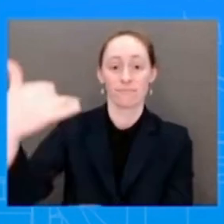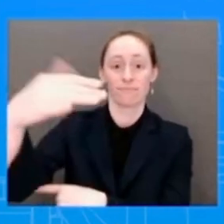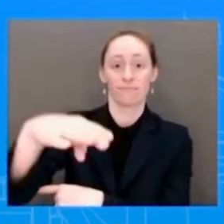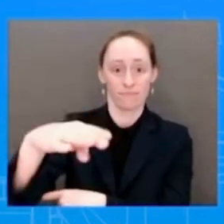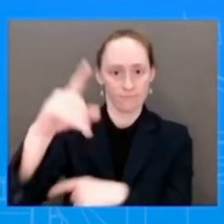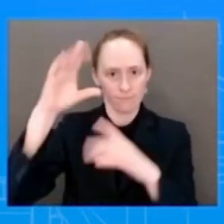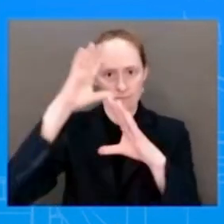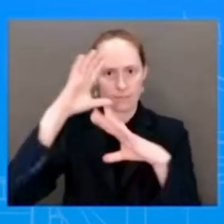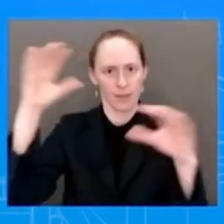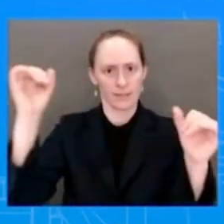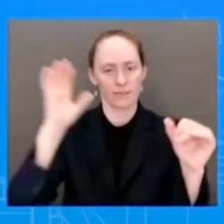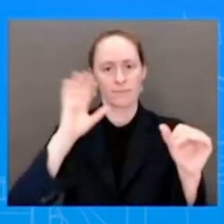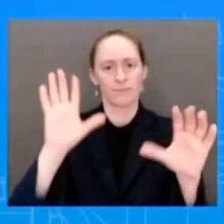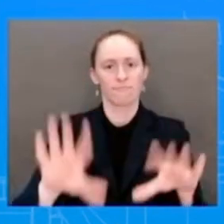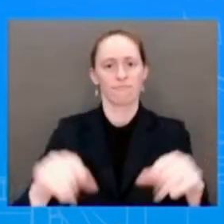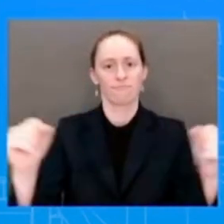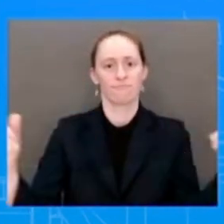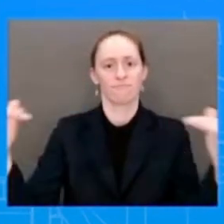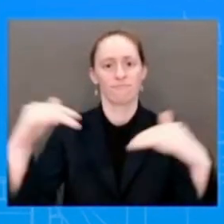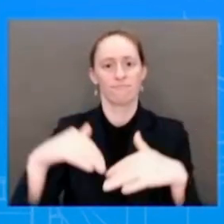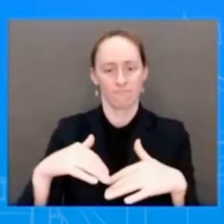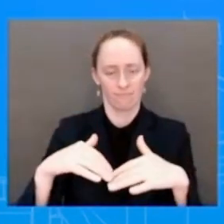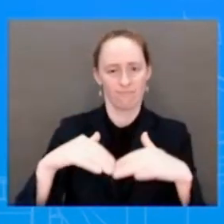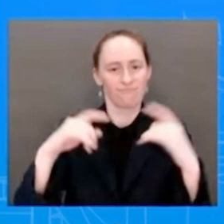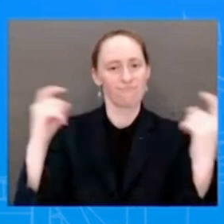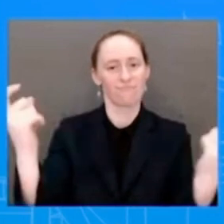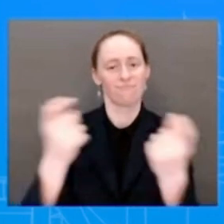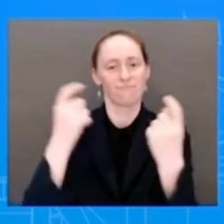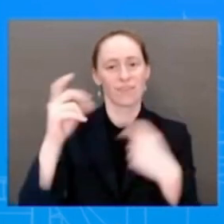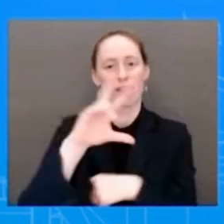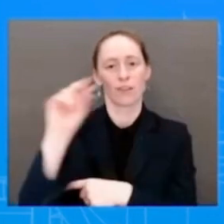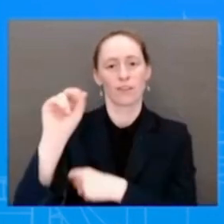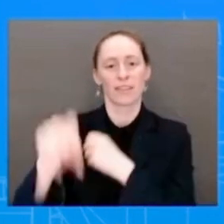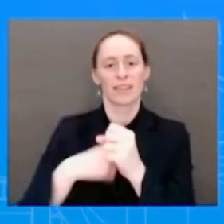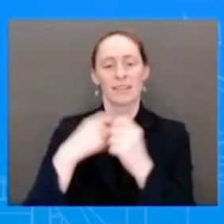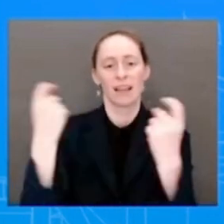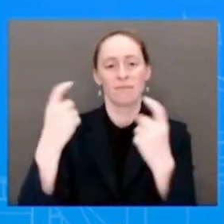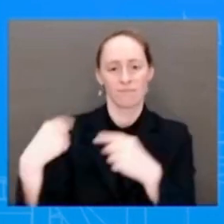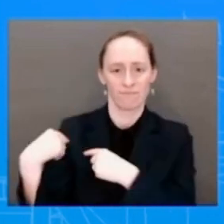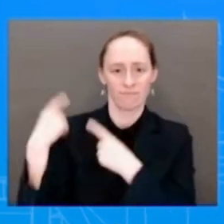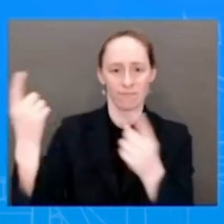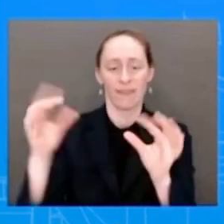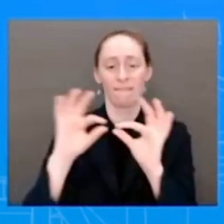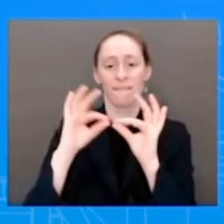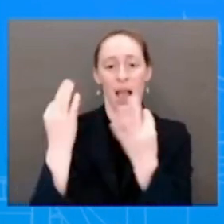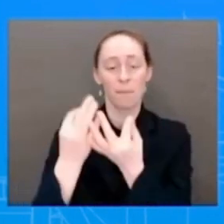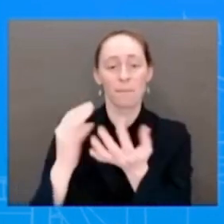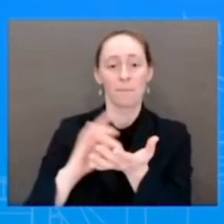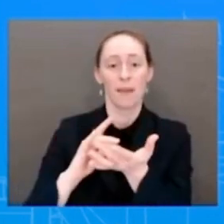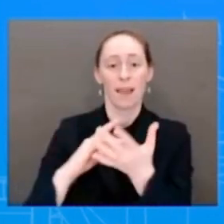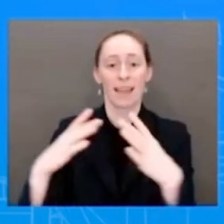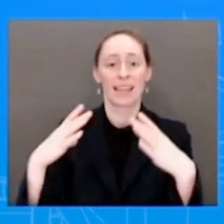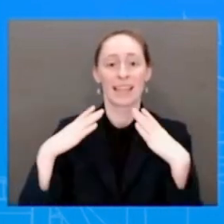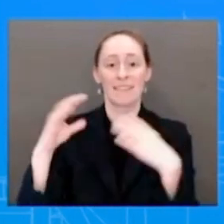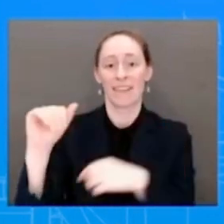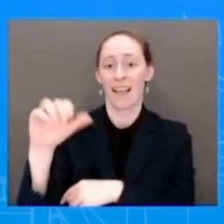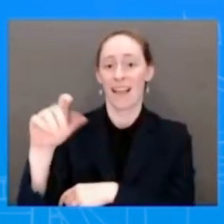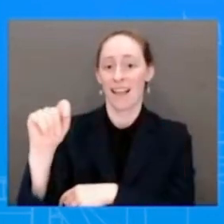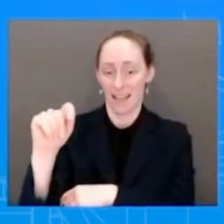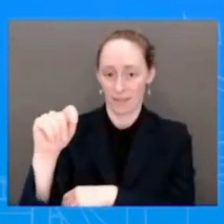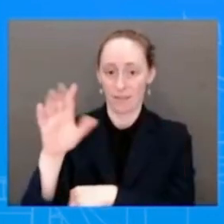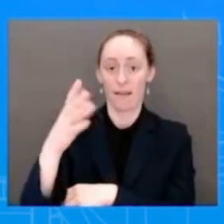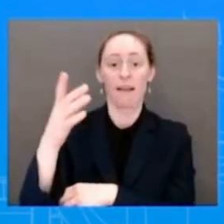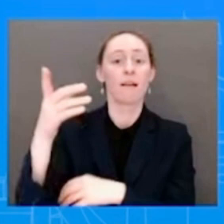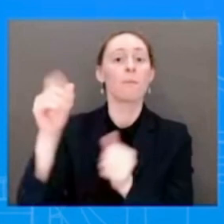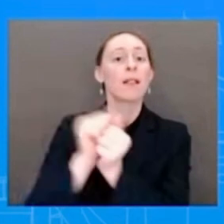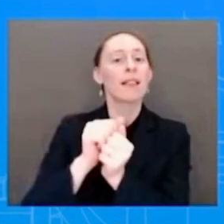of the Family and Medical Leave Act. He will be joined by Vice President Harris and several members of his Cabinet and will welcome President Bill